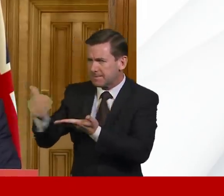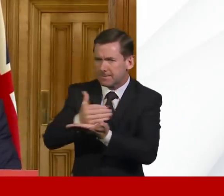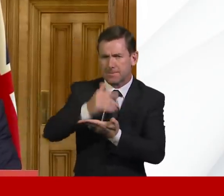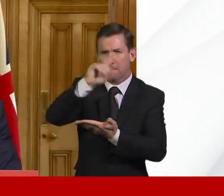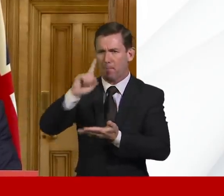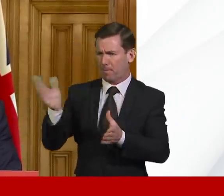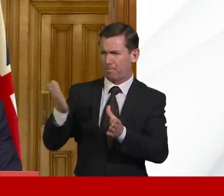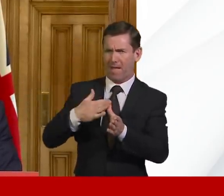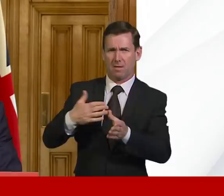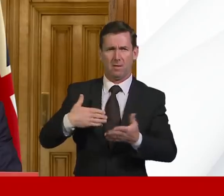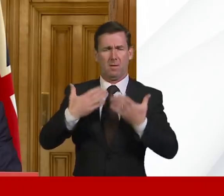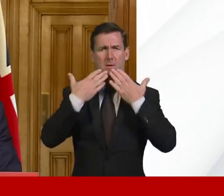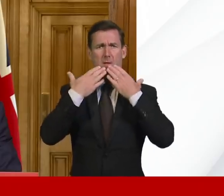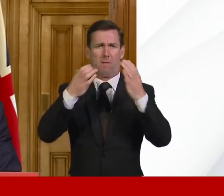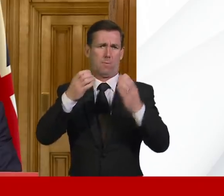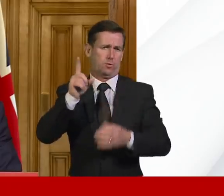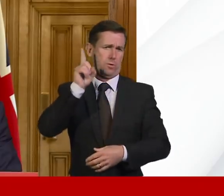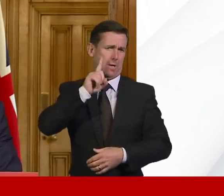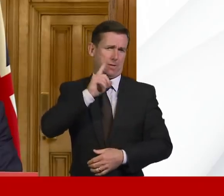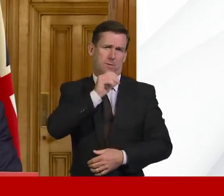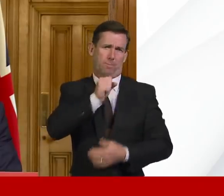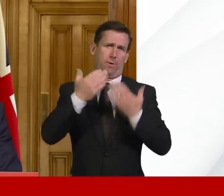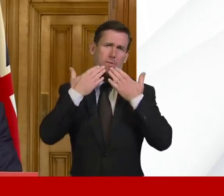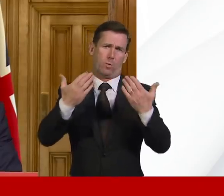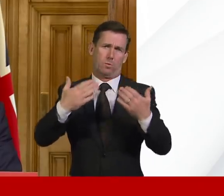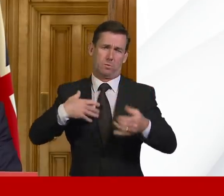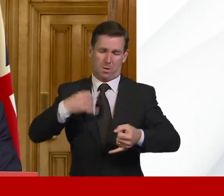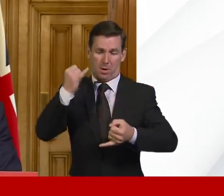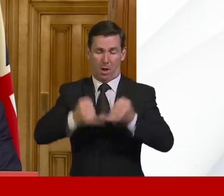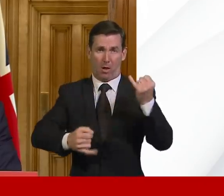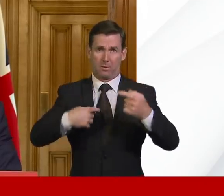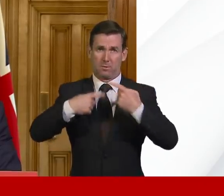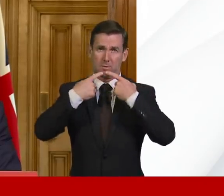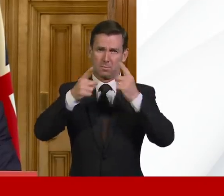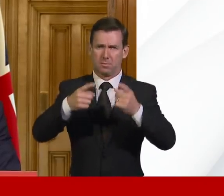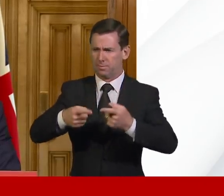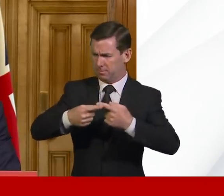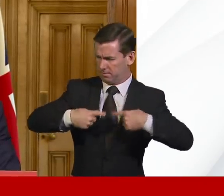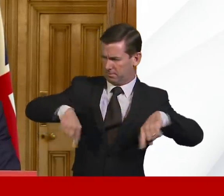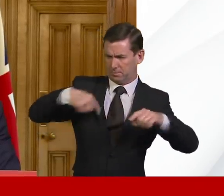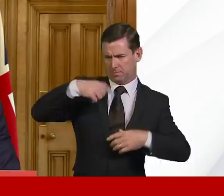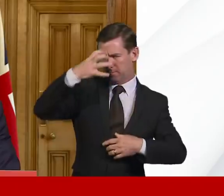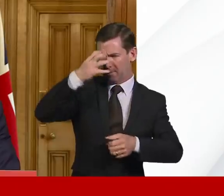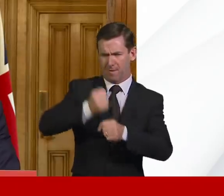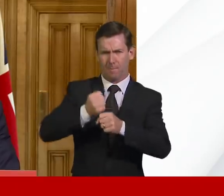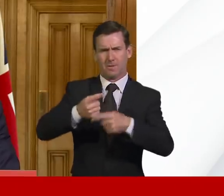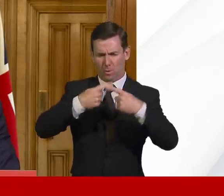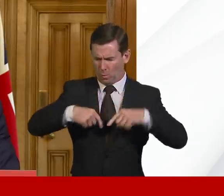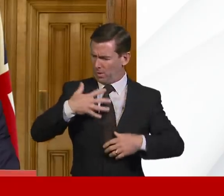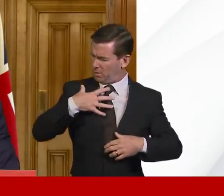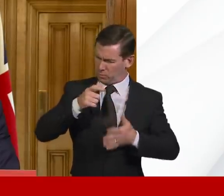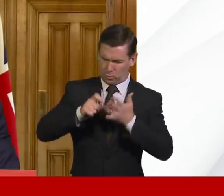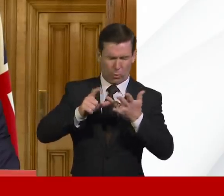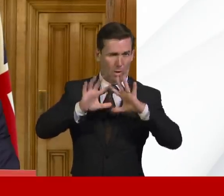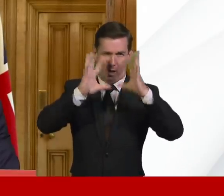that's the final question. Can I just end by saying that we are doing absolutely everything we can to support businesses and